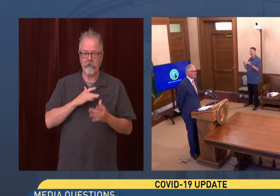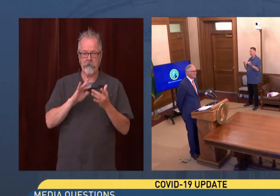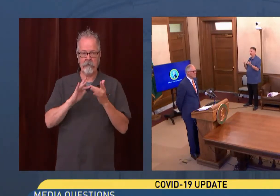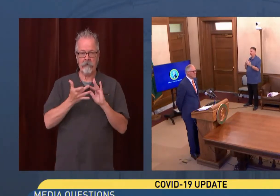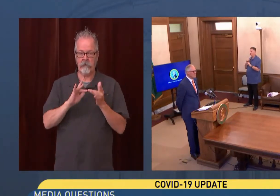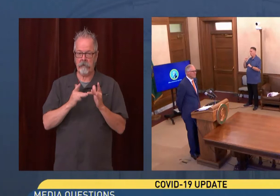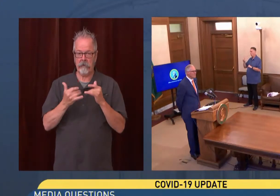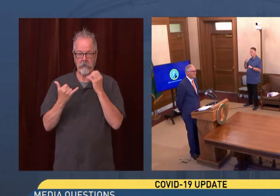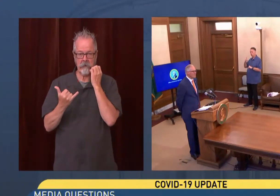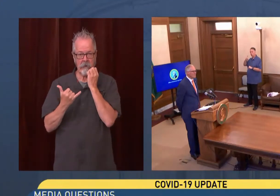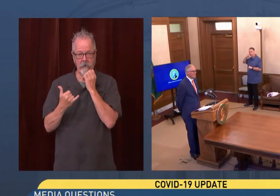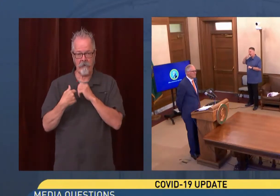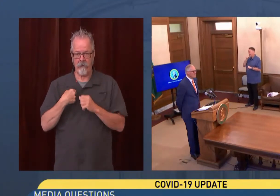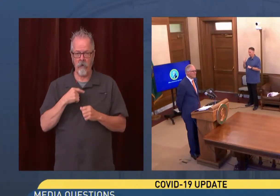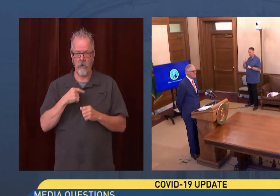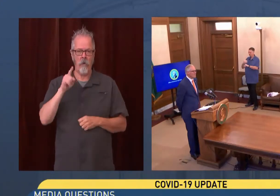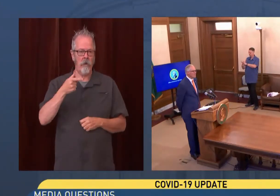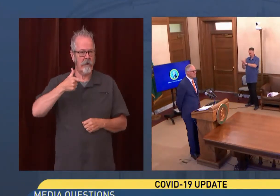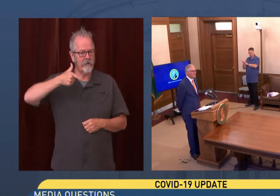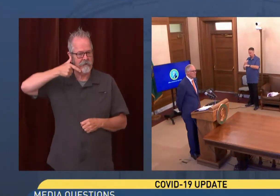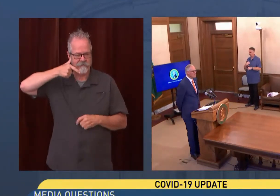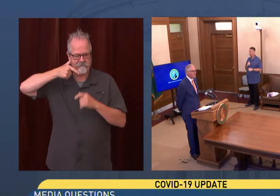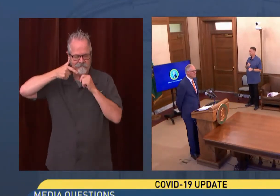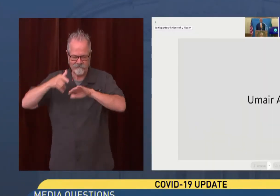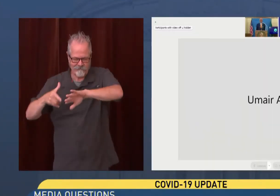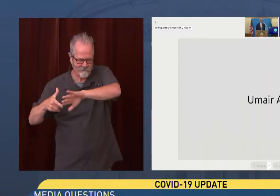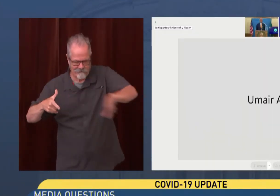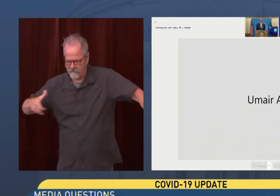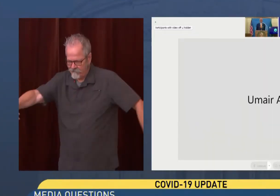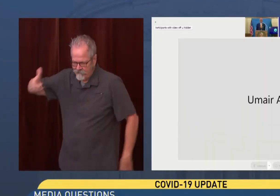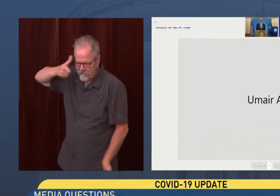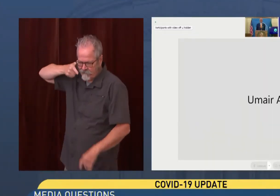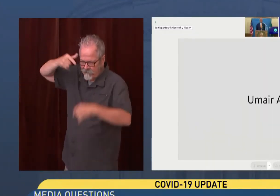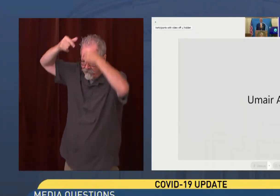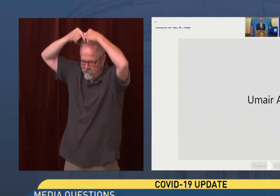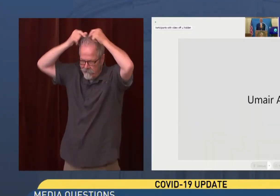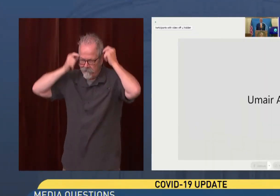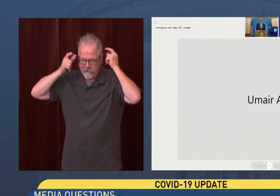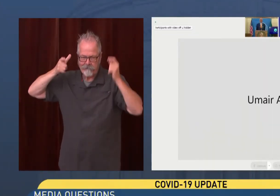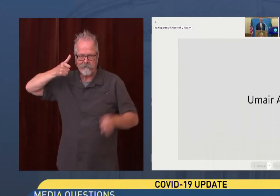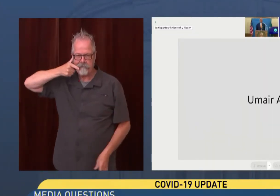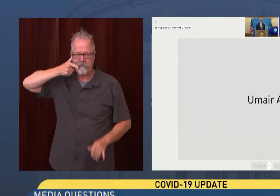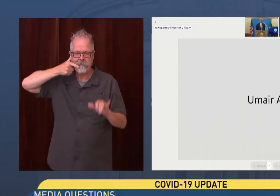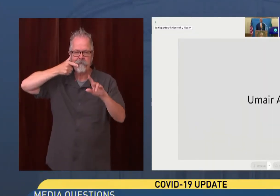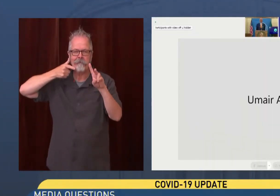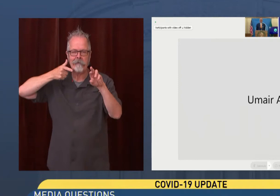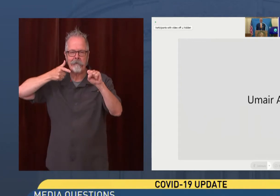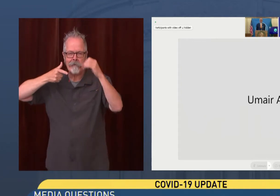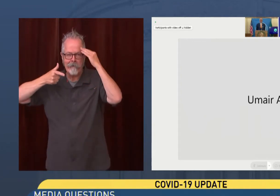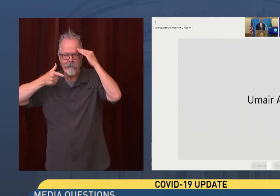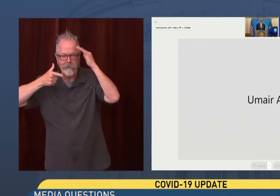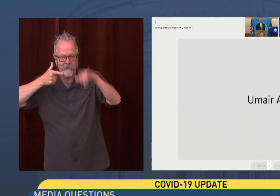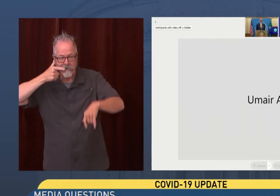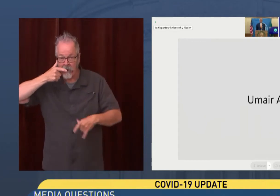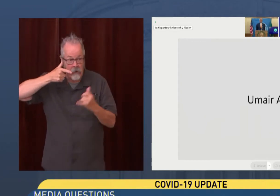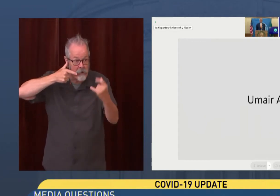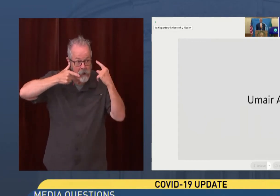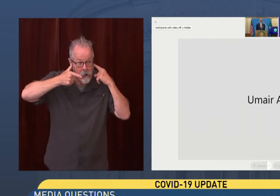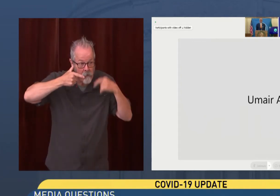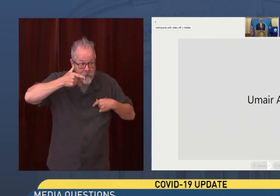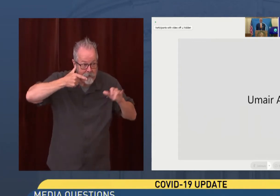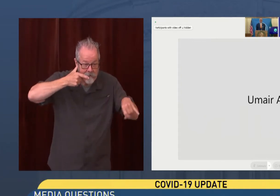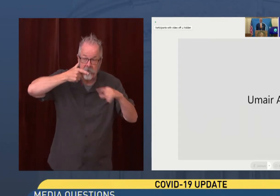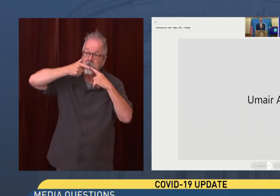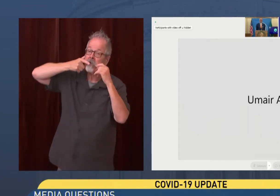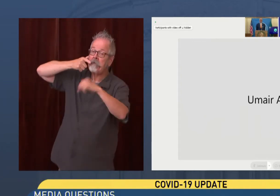audio only. I apologize for that. And you can still hear me okay? Yeah. Perfect. All